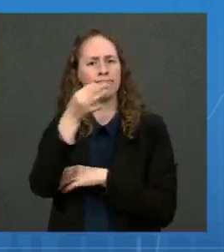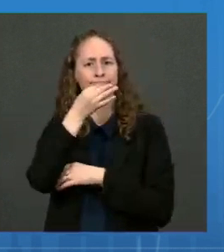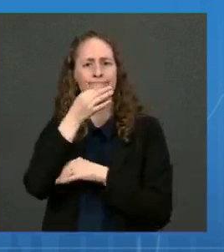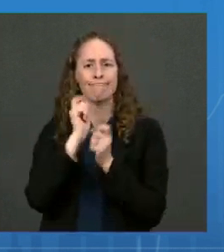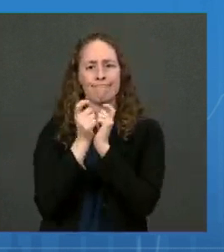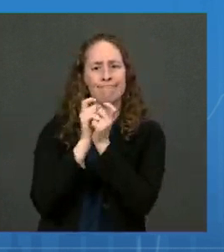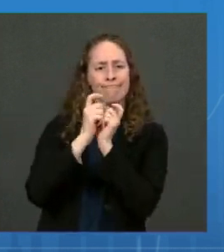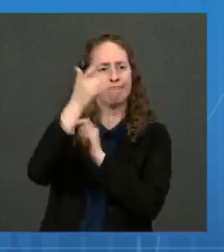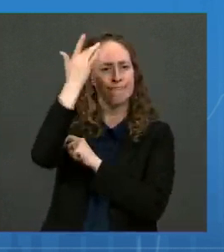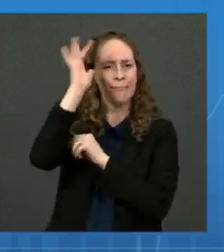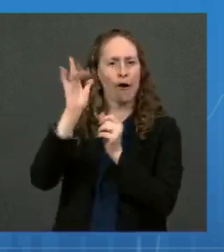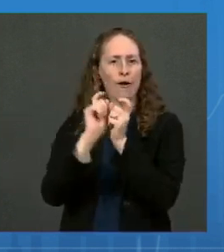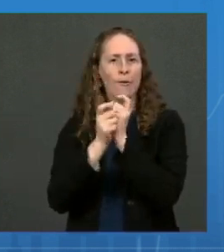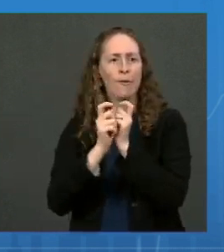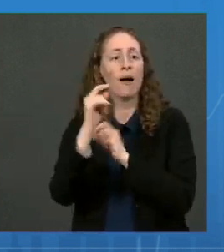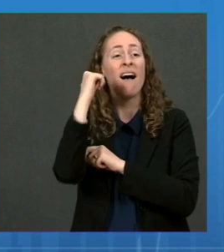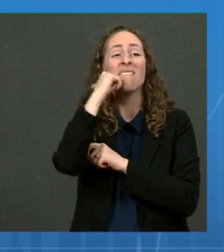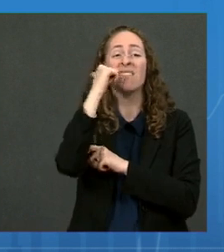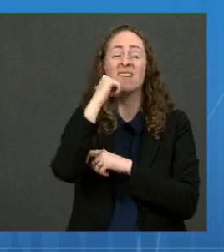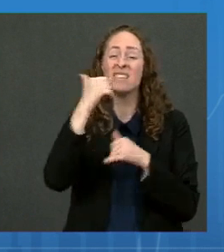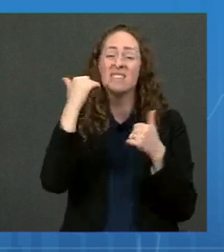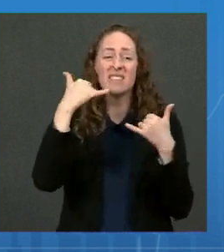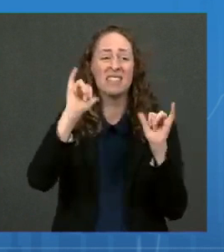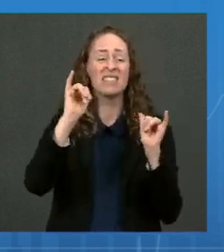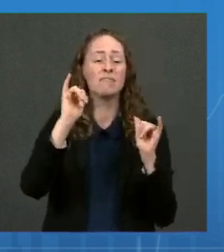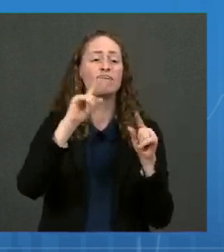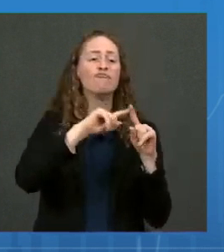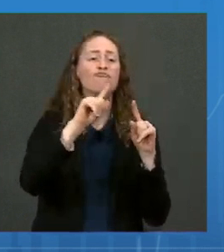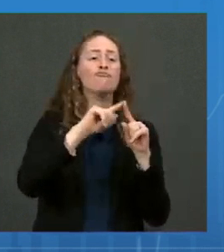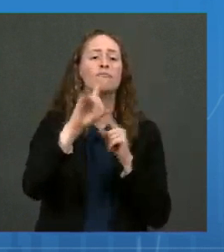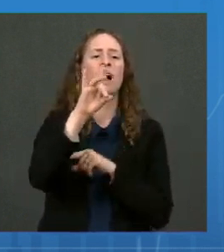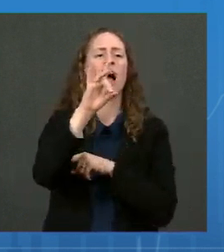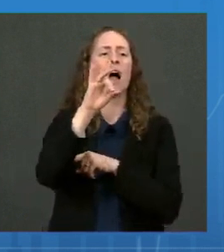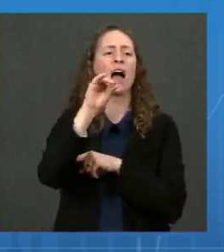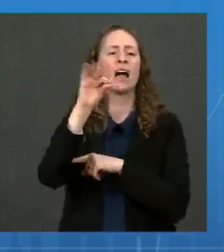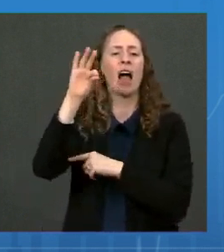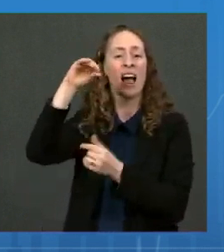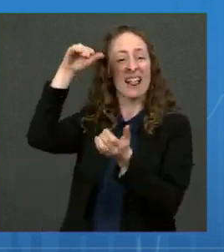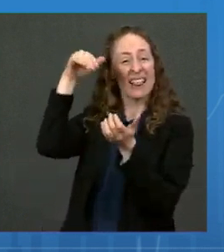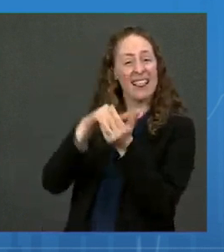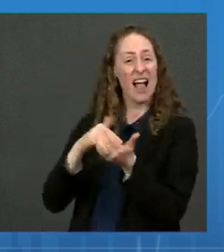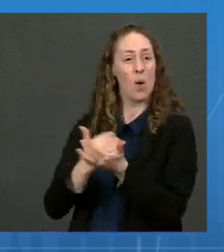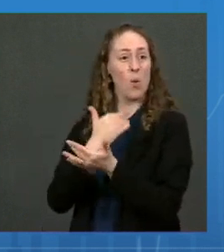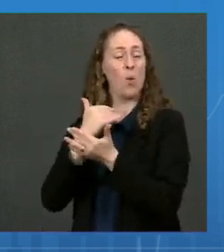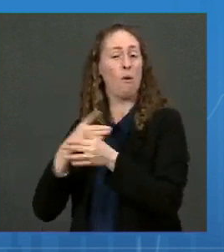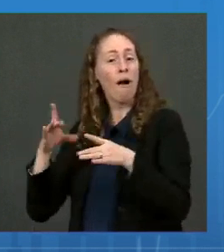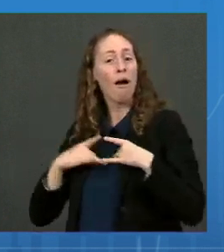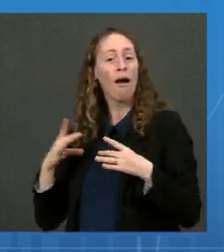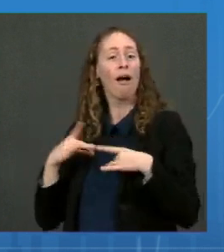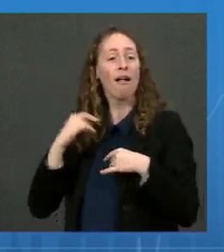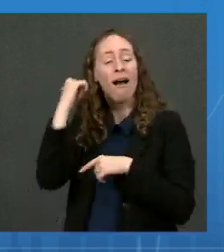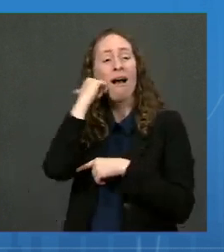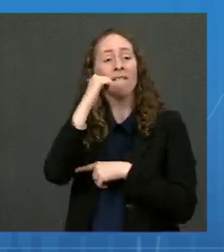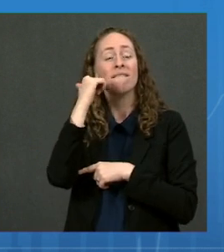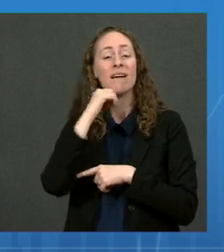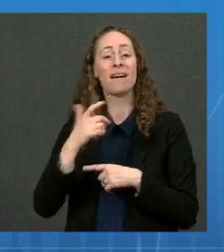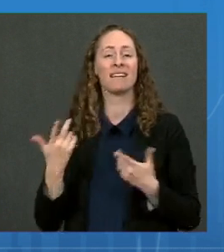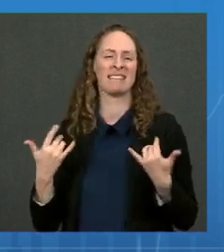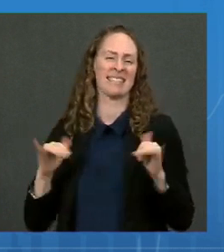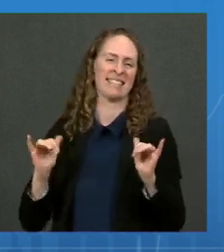cases a day. That's not where you want to be. So how can we get to that level of control? Next slide.